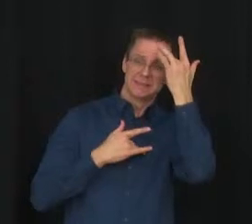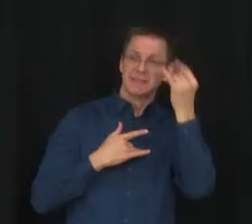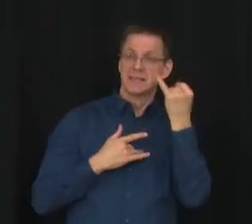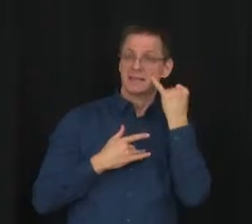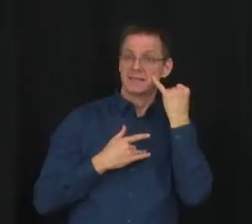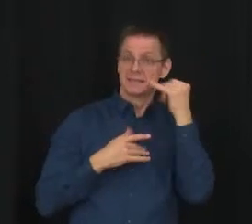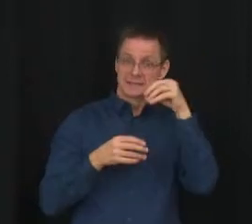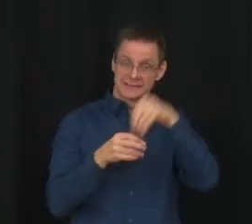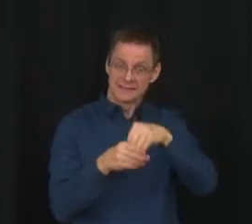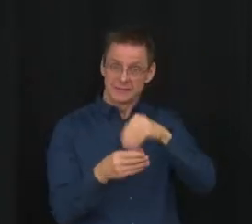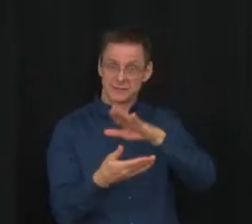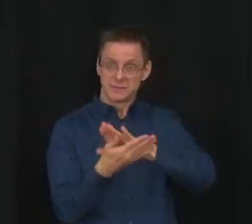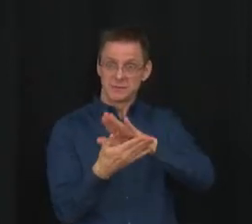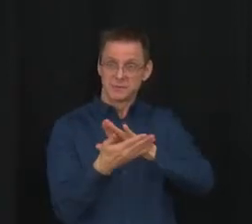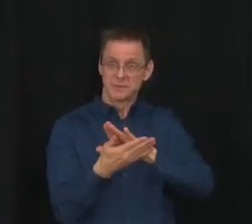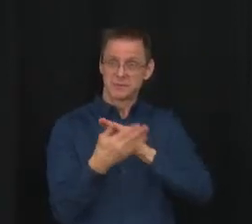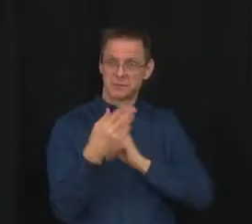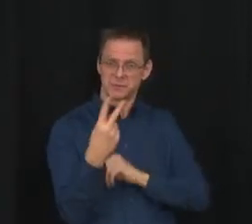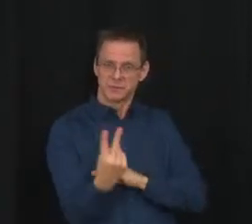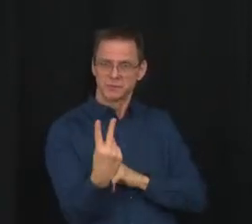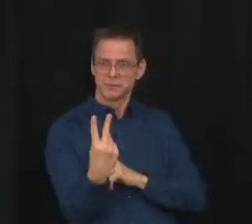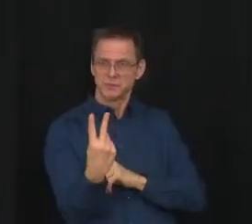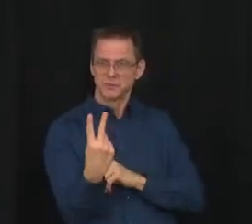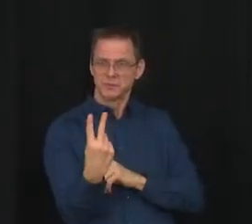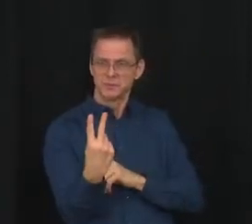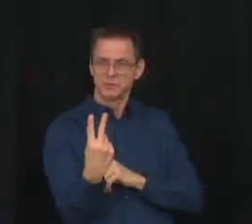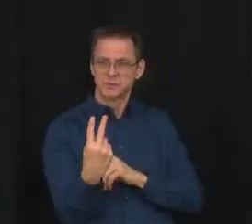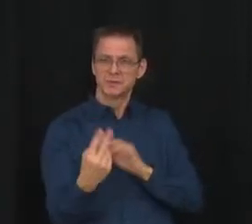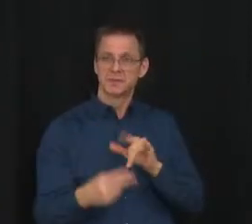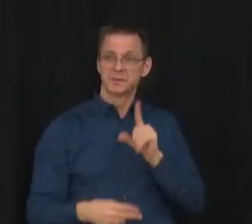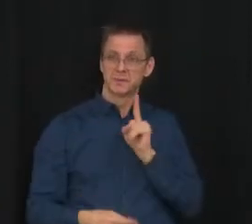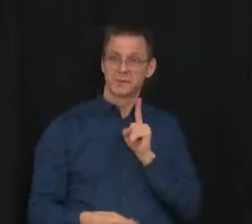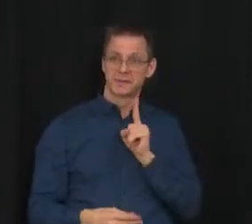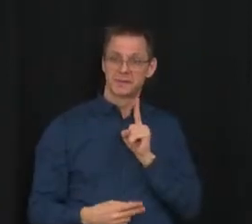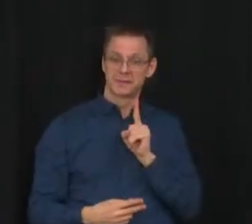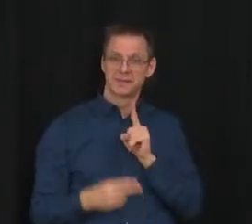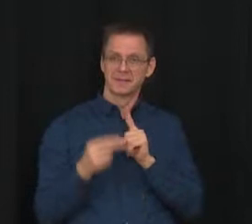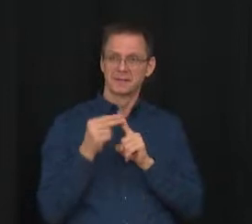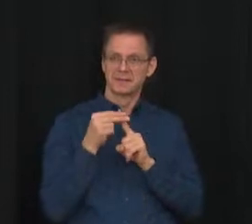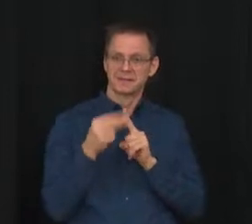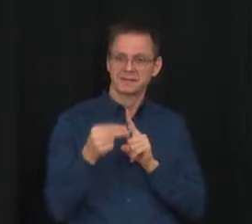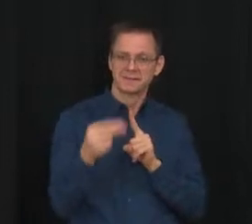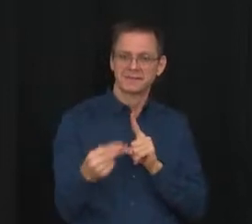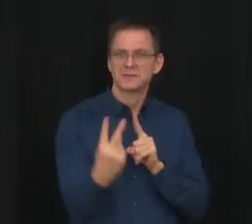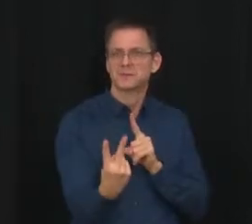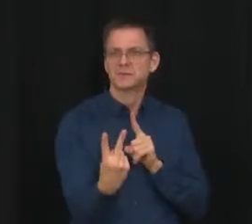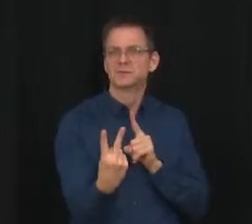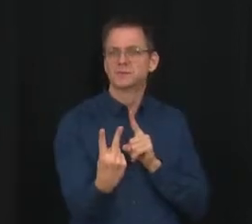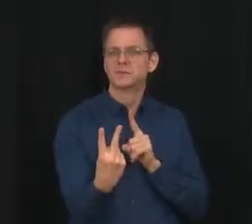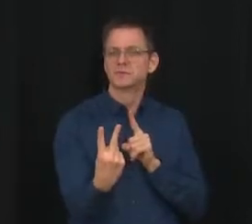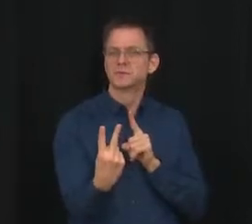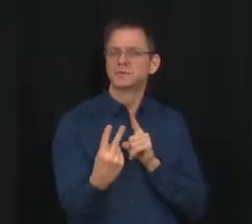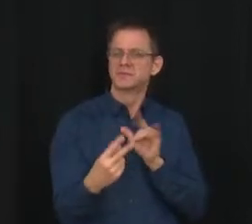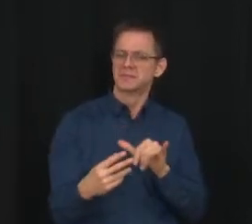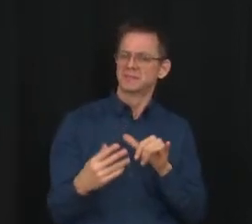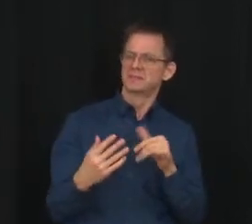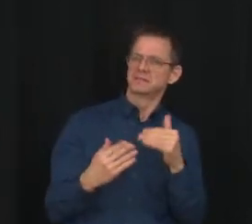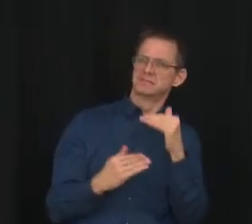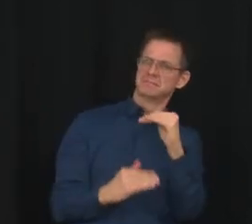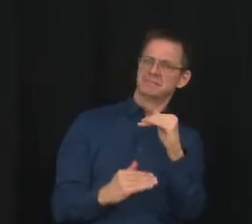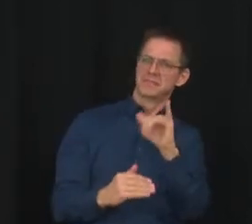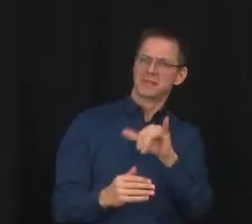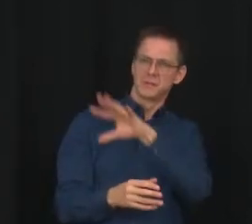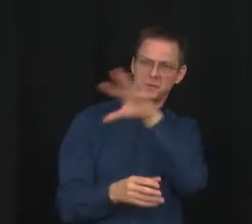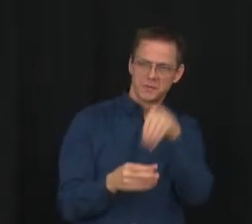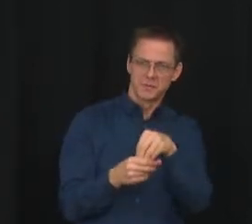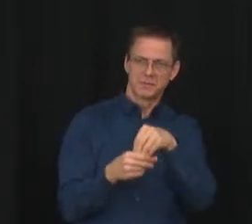two, which included that Delta. again, we used very similar mitigation measures in our classrooms to British Columbia. So we've seen